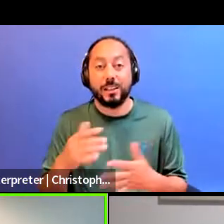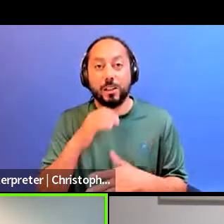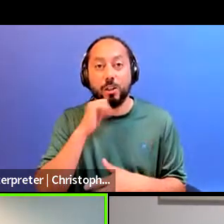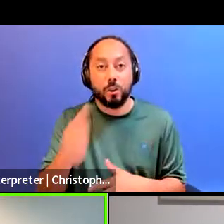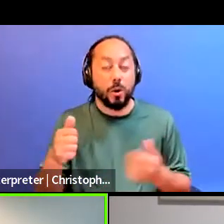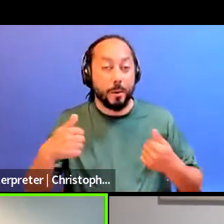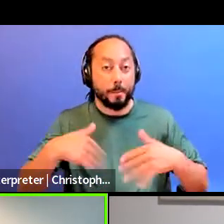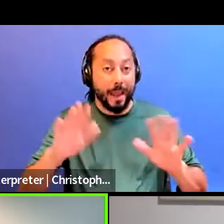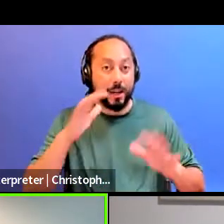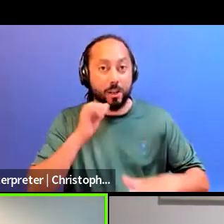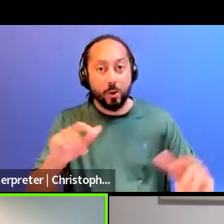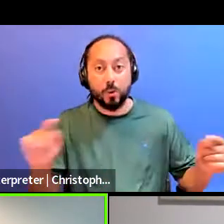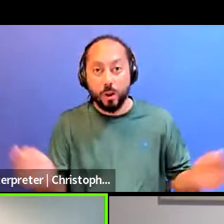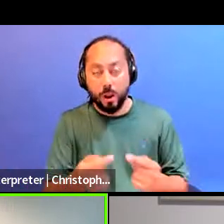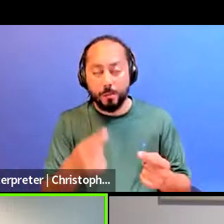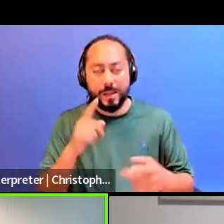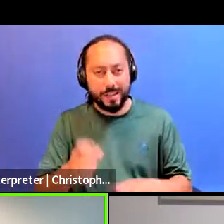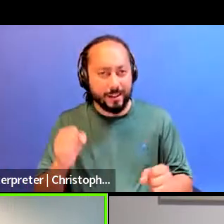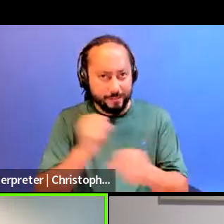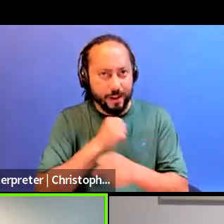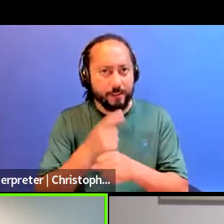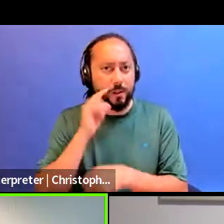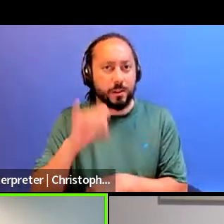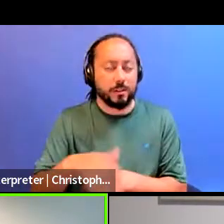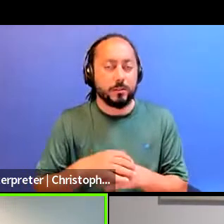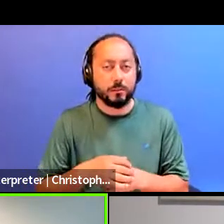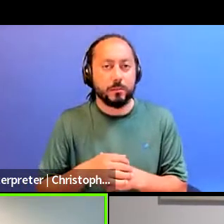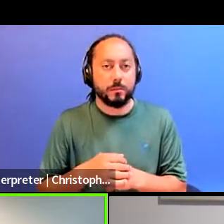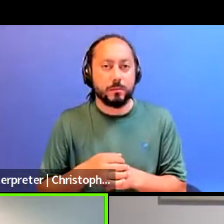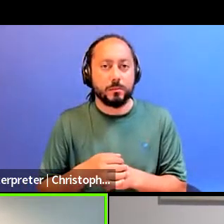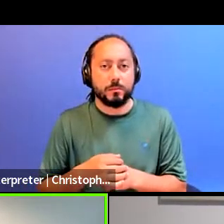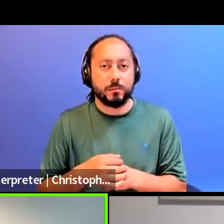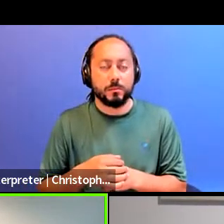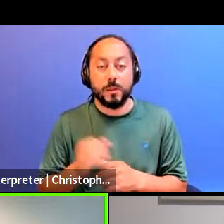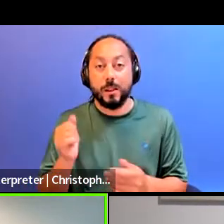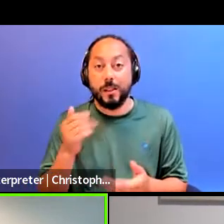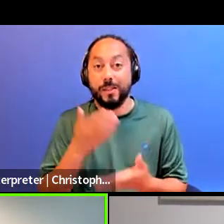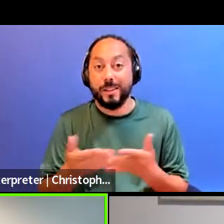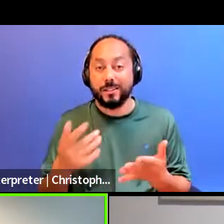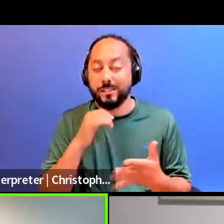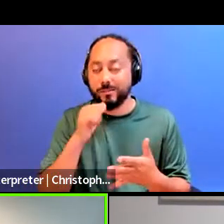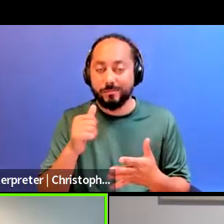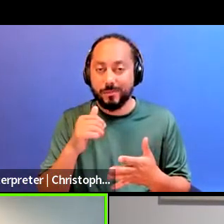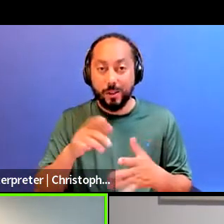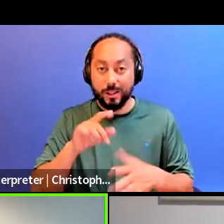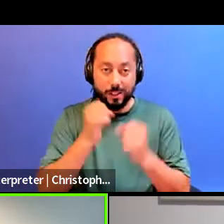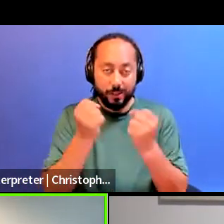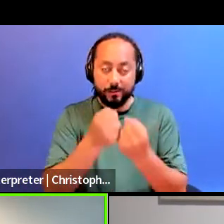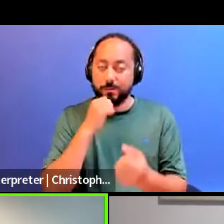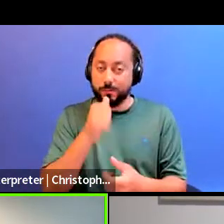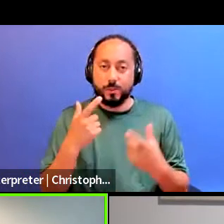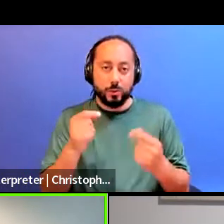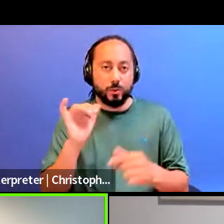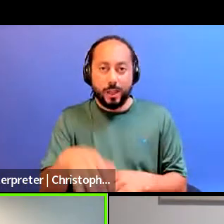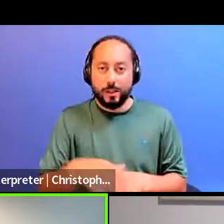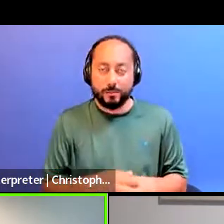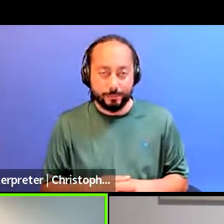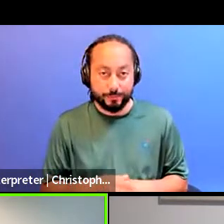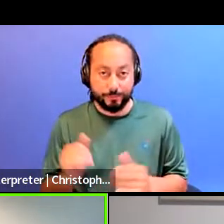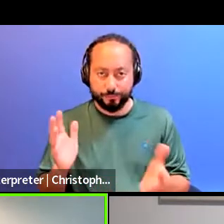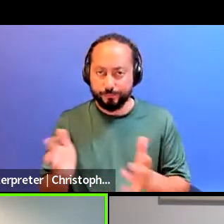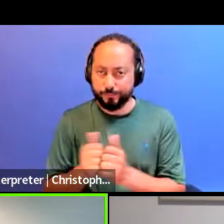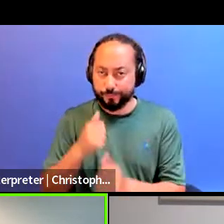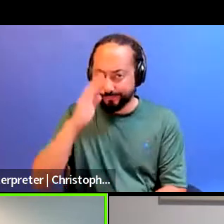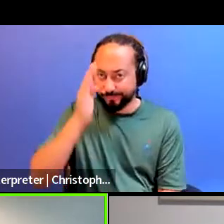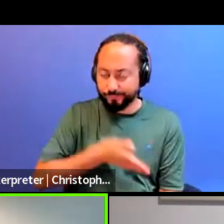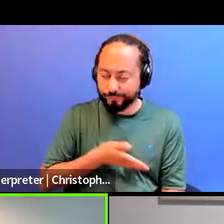We have to fight for those, right? These are things that we have to fight for, because we live in a society that doesn't do that. And I talk about that with my son all the time. But